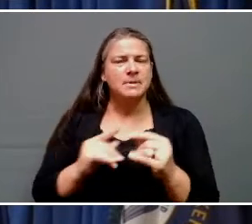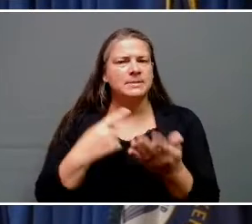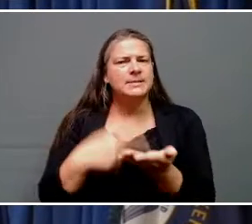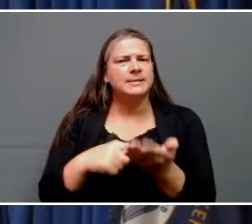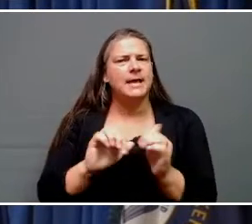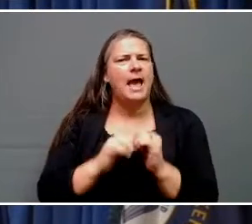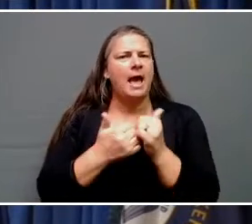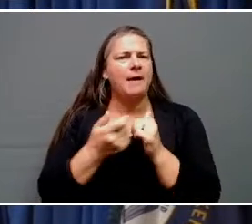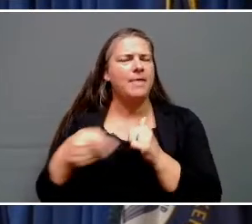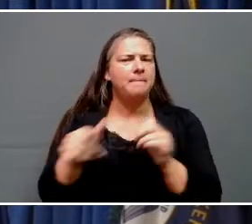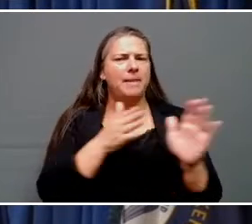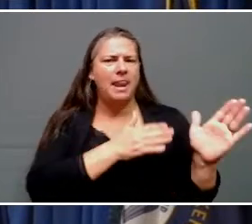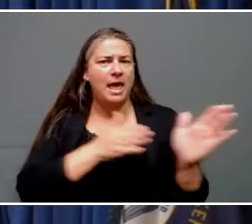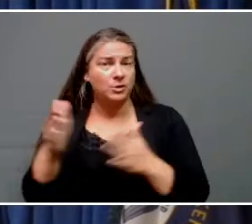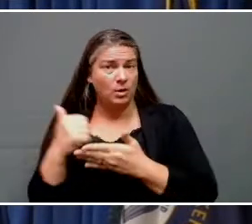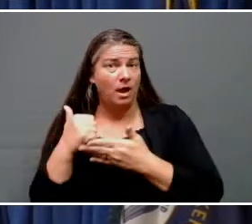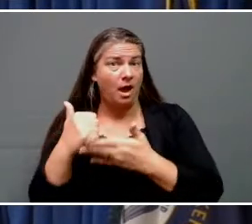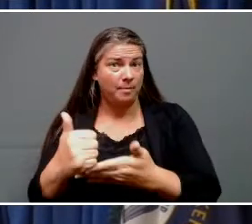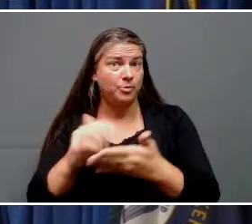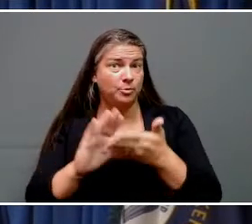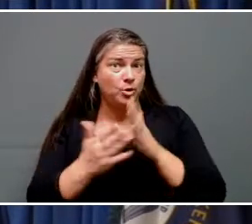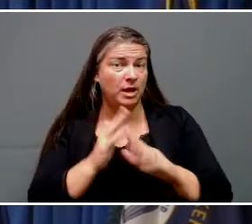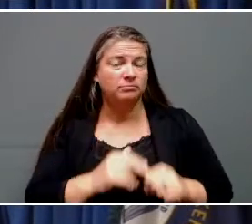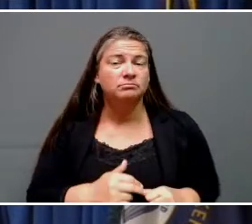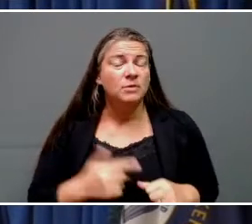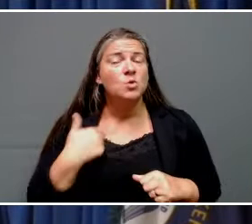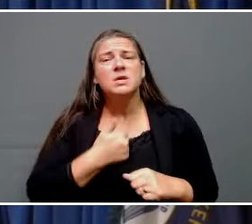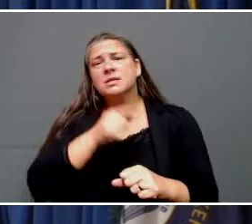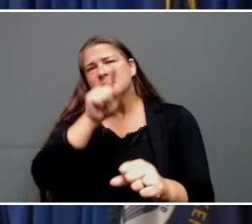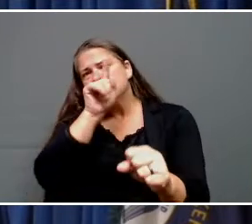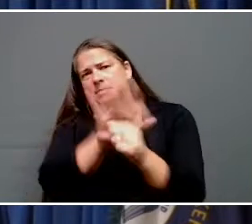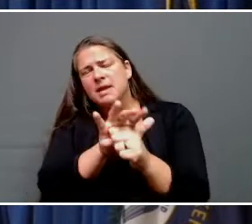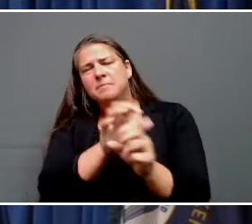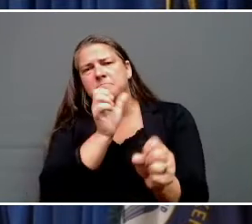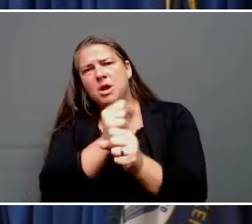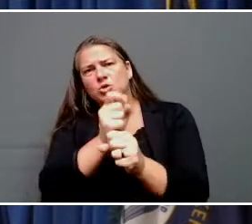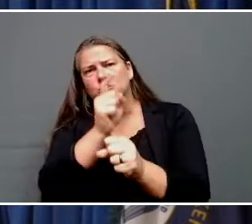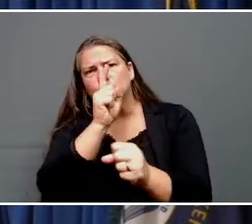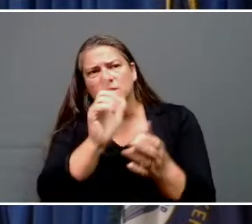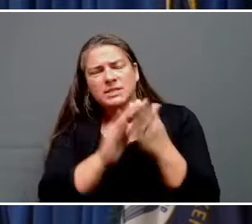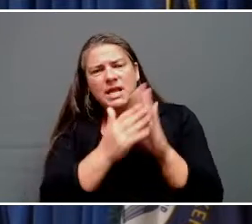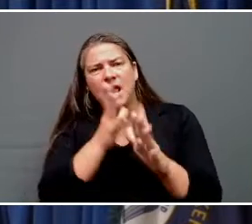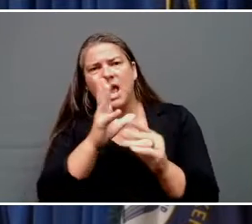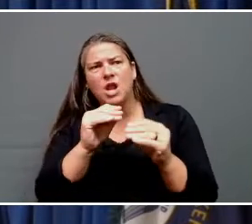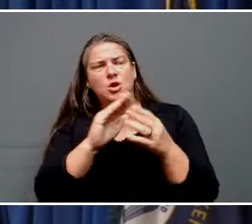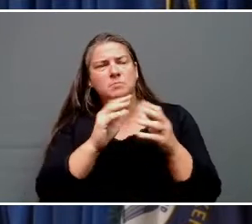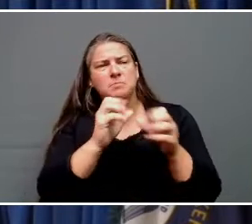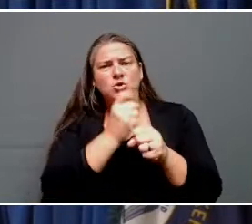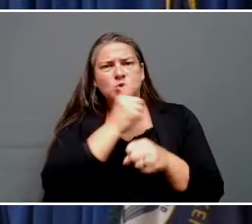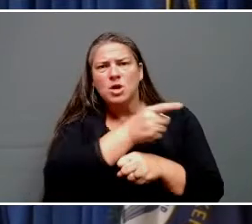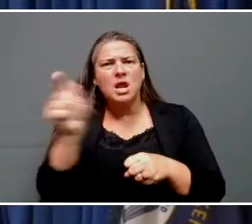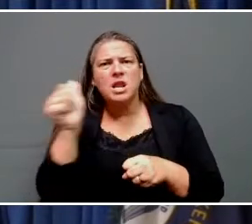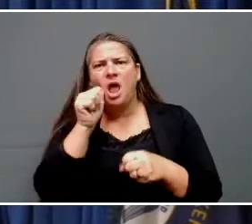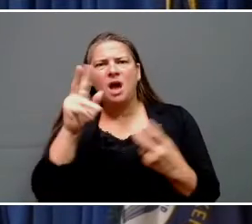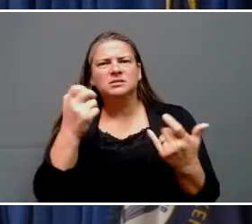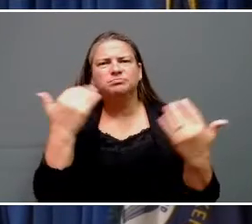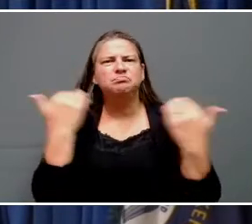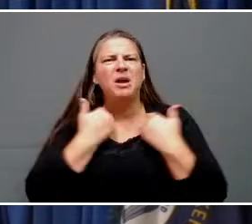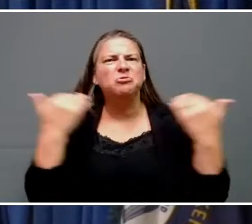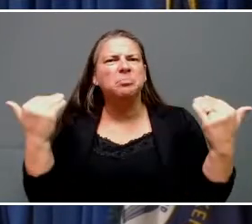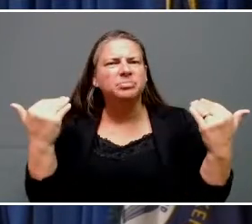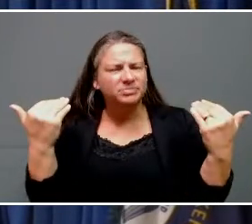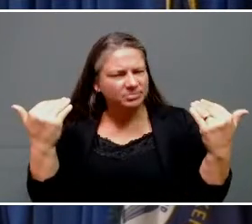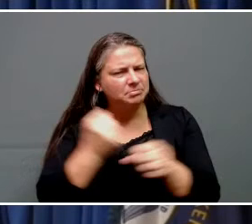communities. We are committed to ensuring our cities and our counties don't go bankrupt in providing the necessary services and repairs